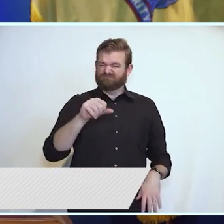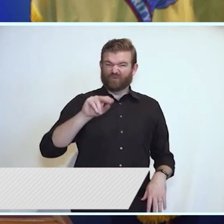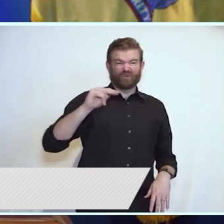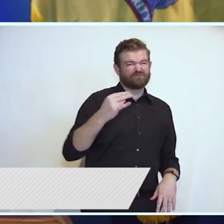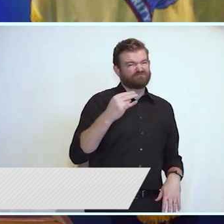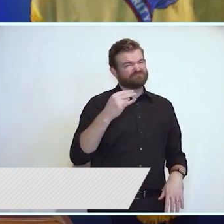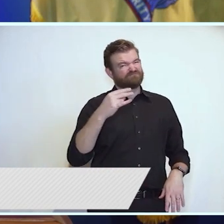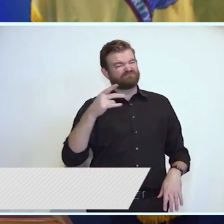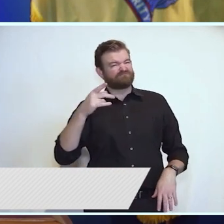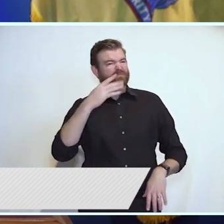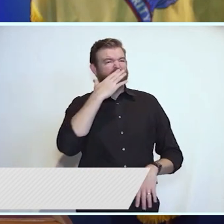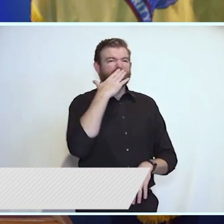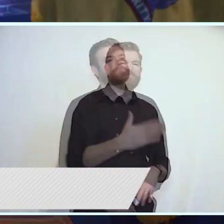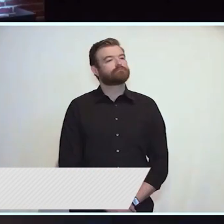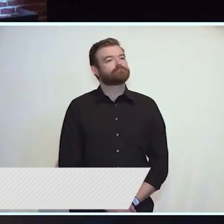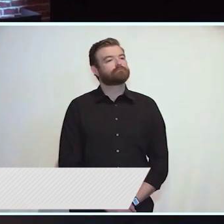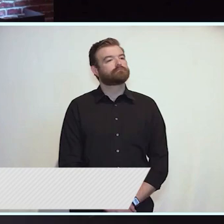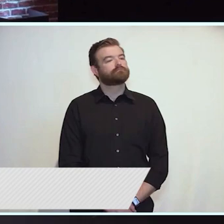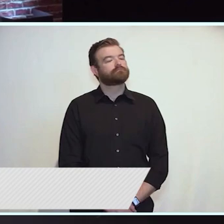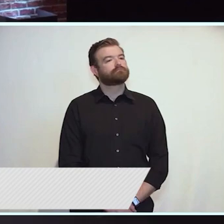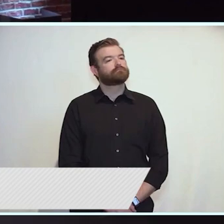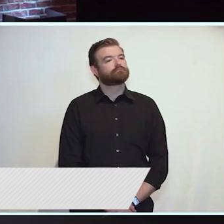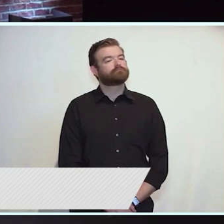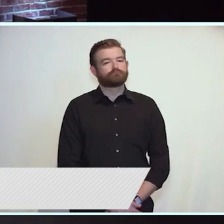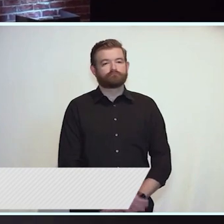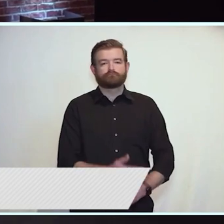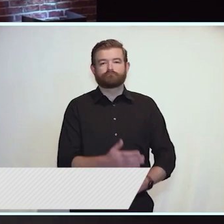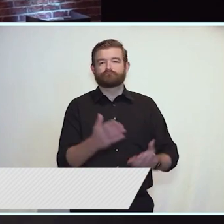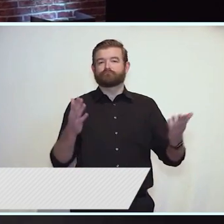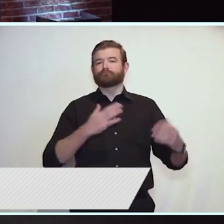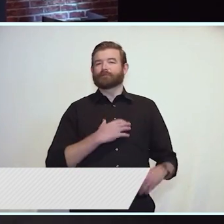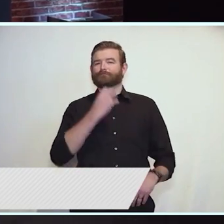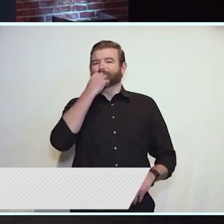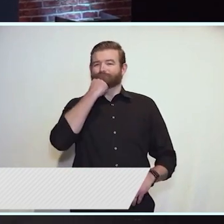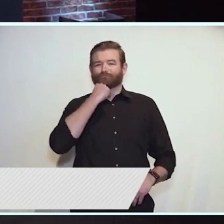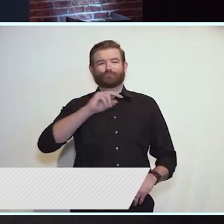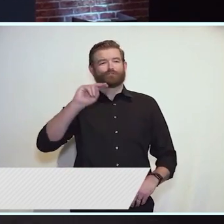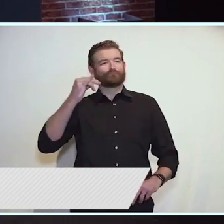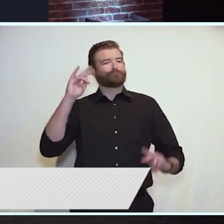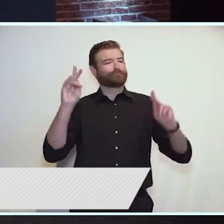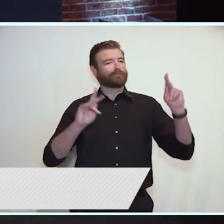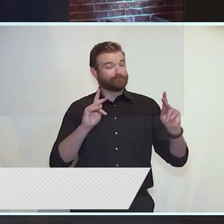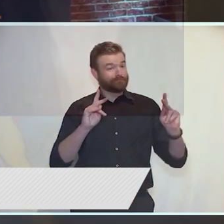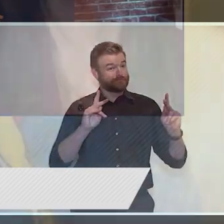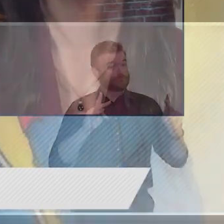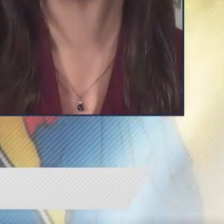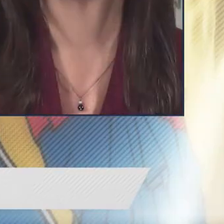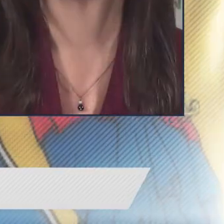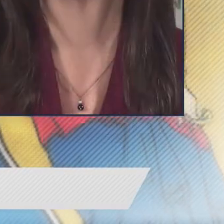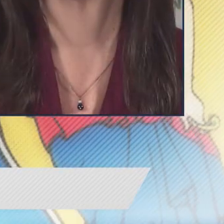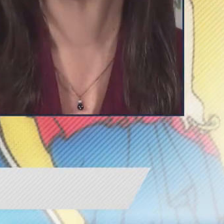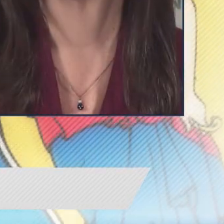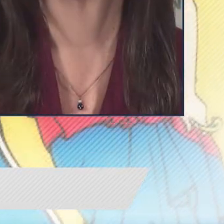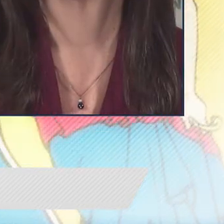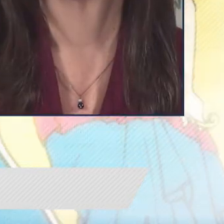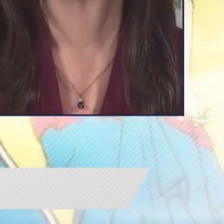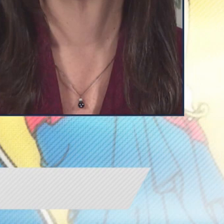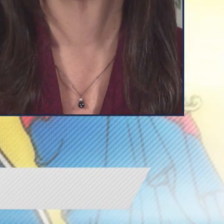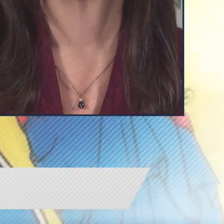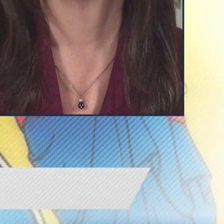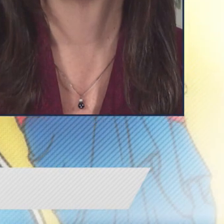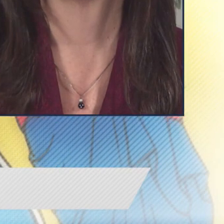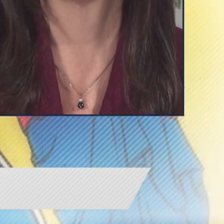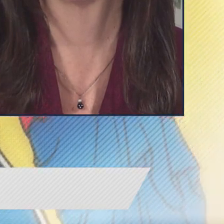know, we should expect maybe to hear some more details in one of those or both of those. Rhonda, moving from 47th to